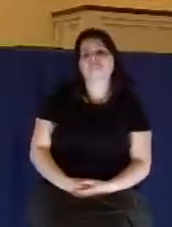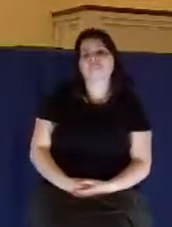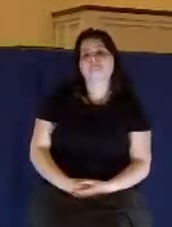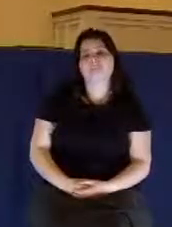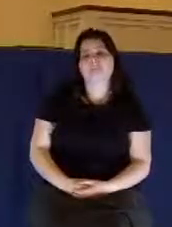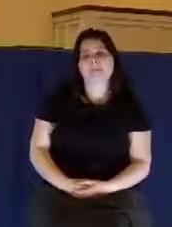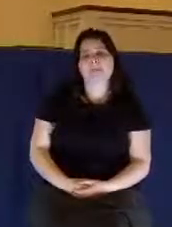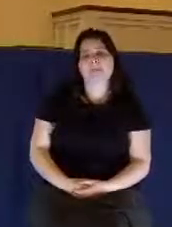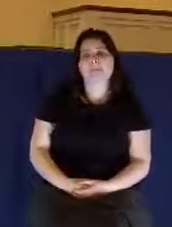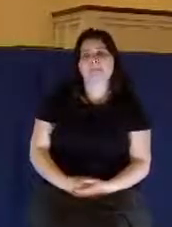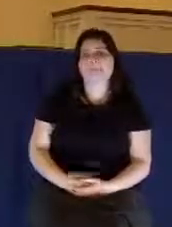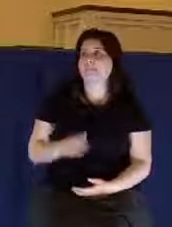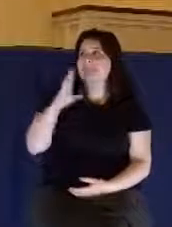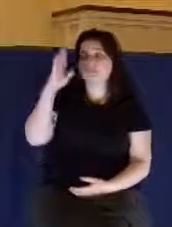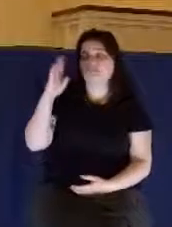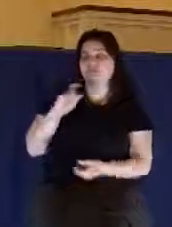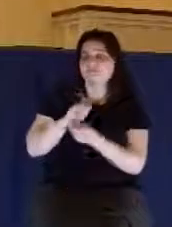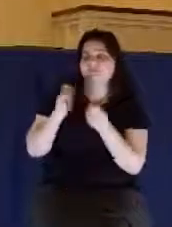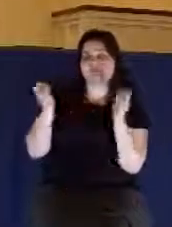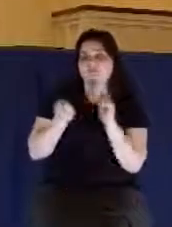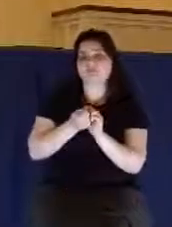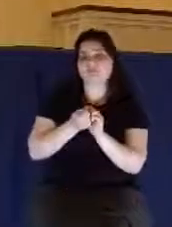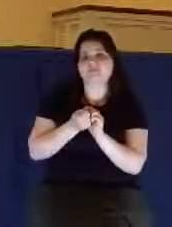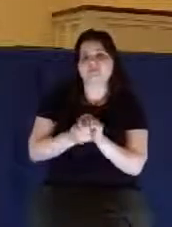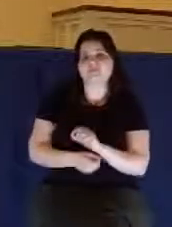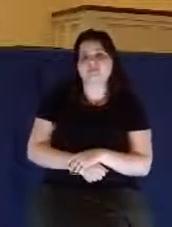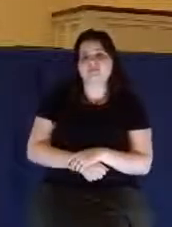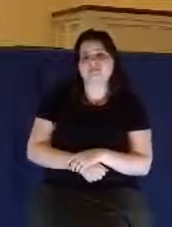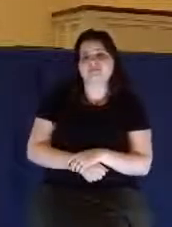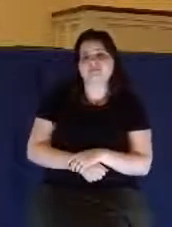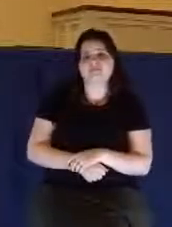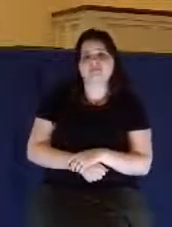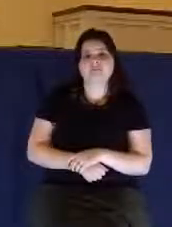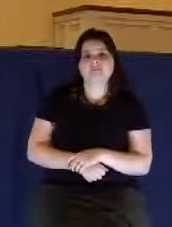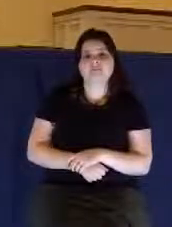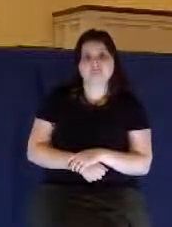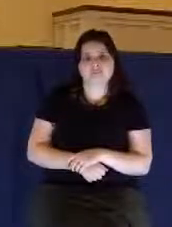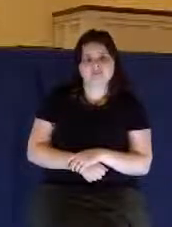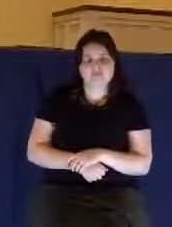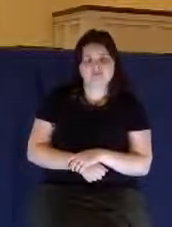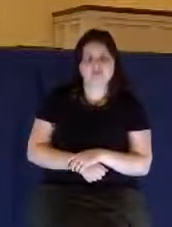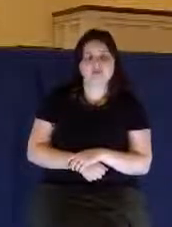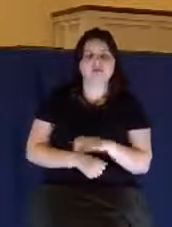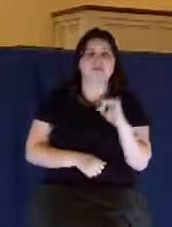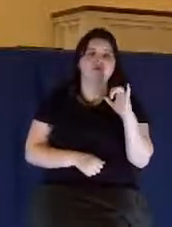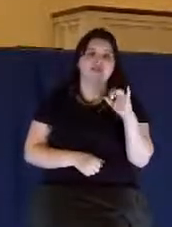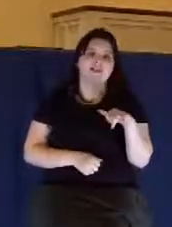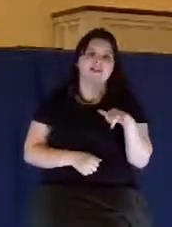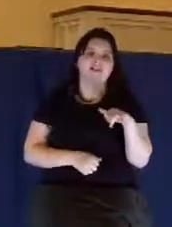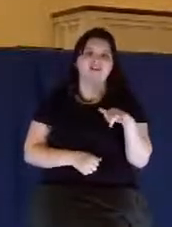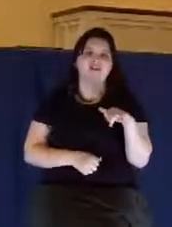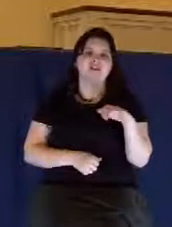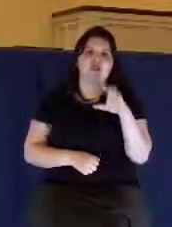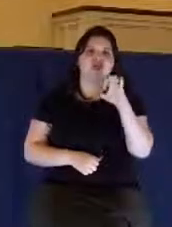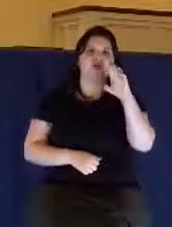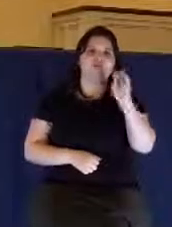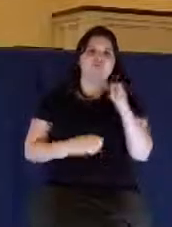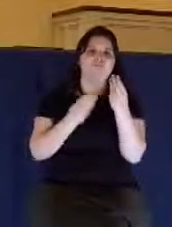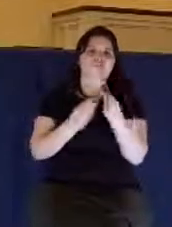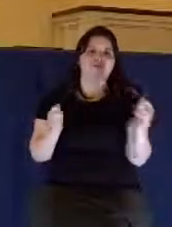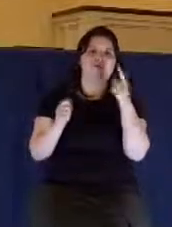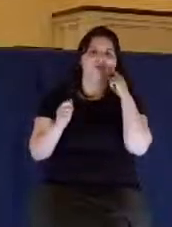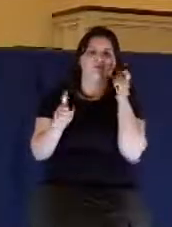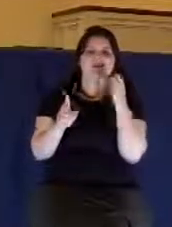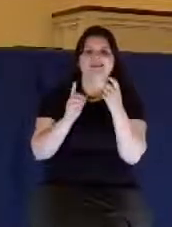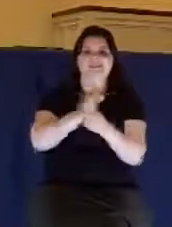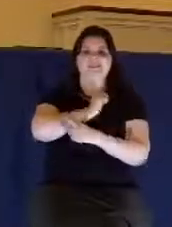And he doesn't change. He doesn't change. So that's the cure for temptation. Remember who God is.